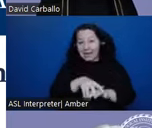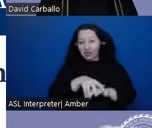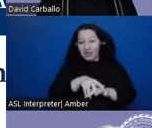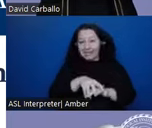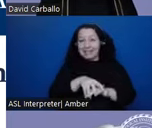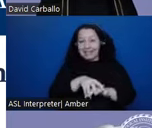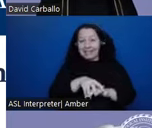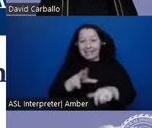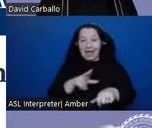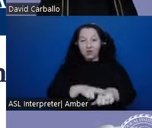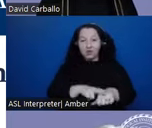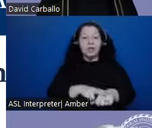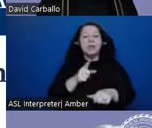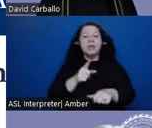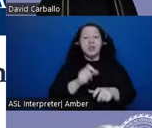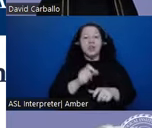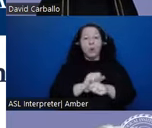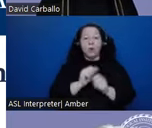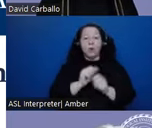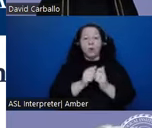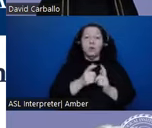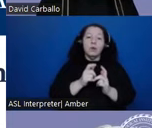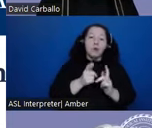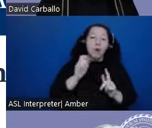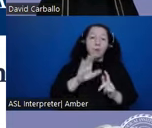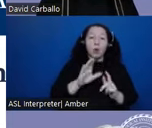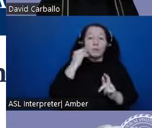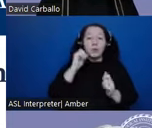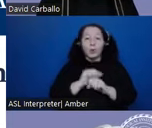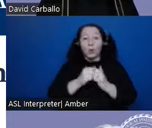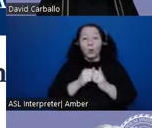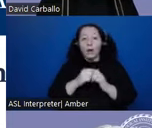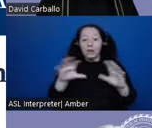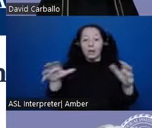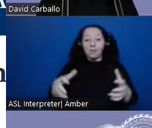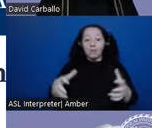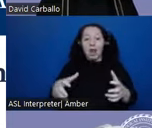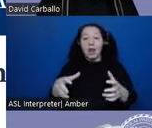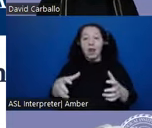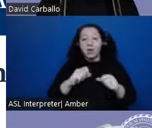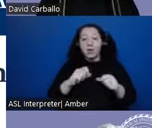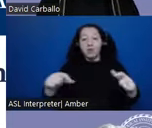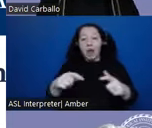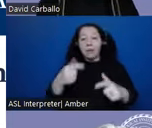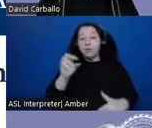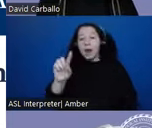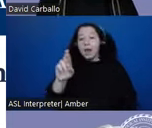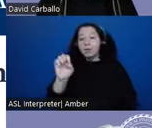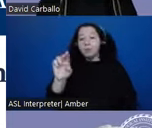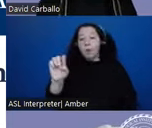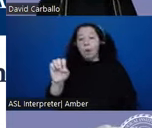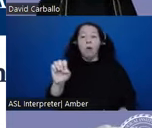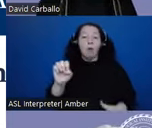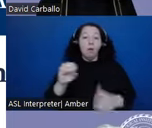She'll draw on her experiences working with the confederated tribes of the Grand Ronde community of Oregon on